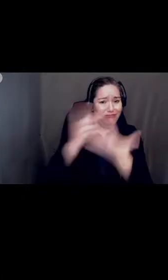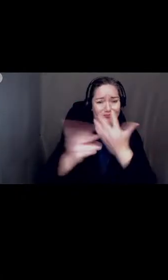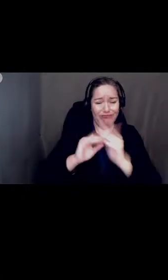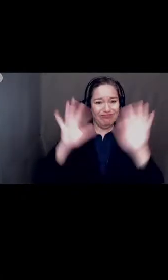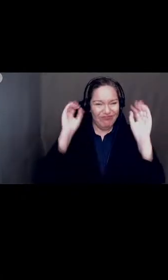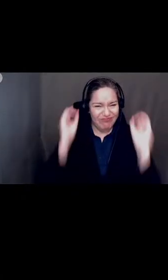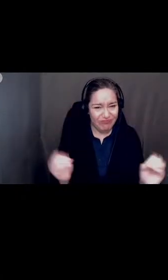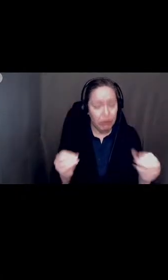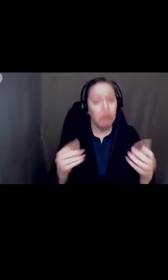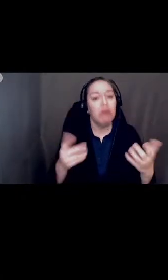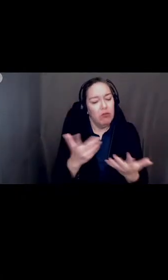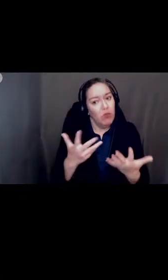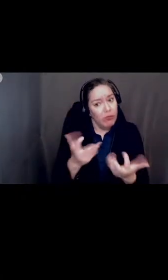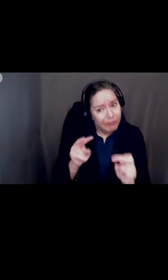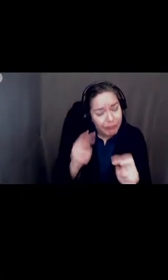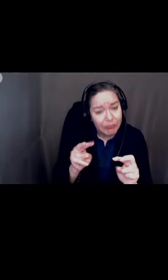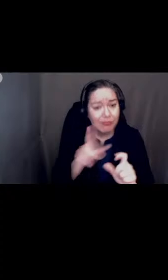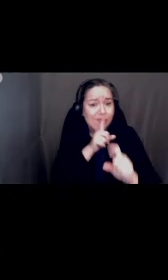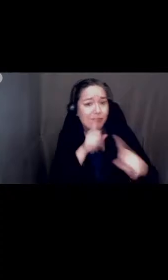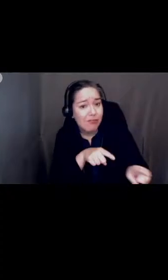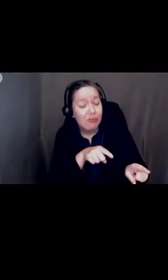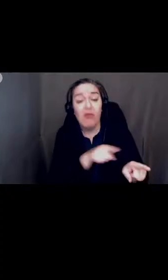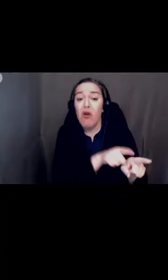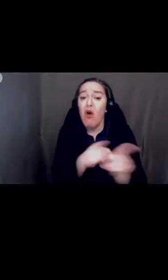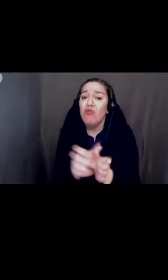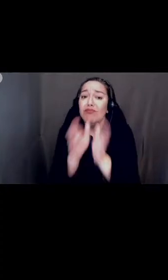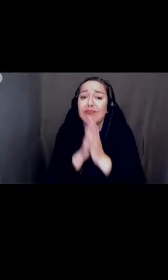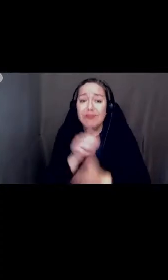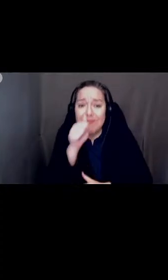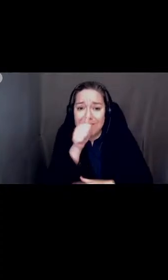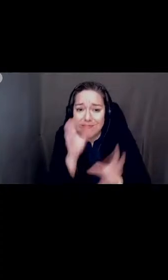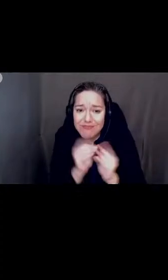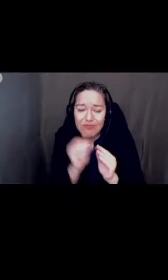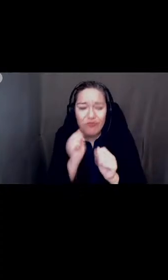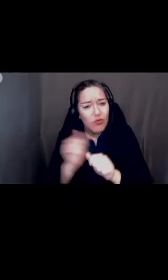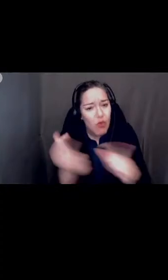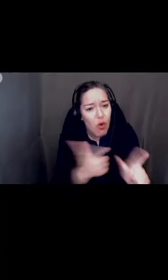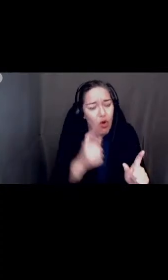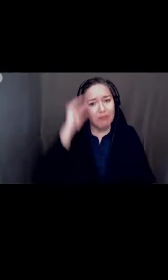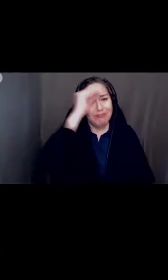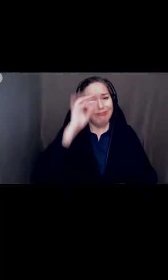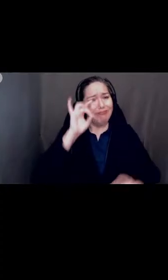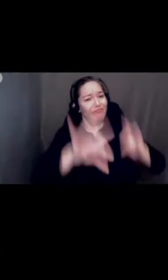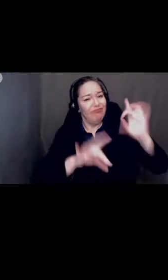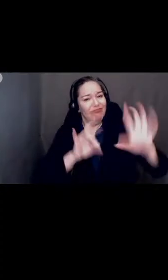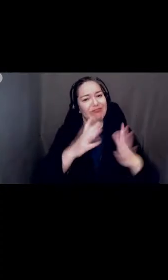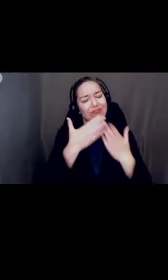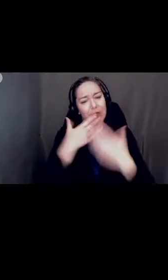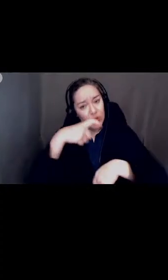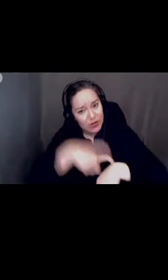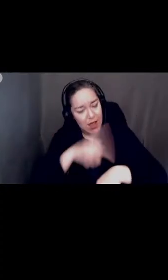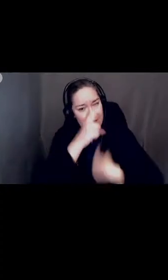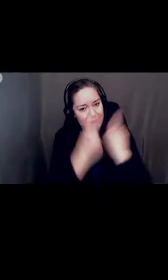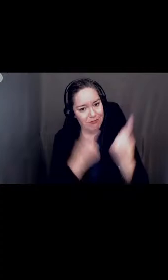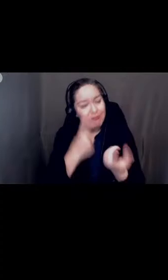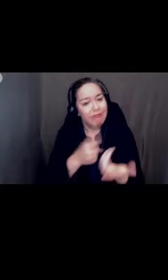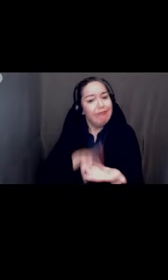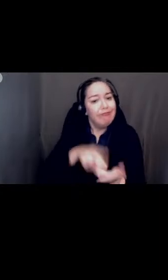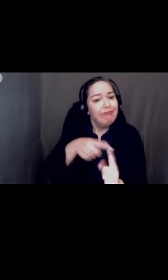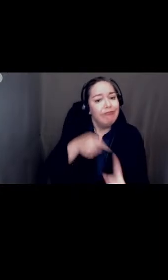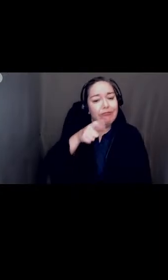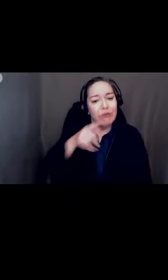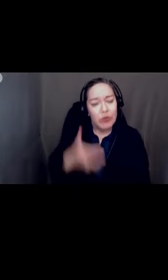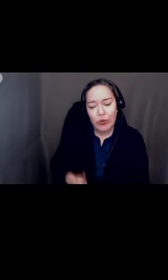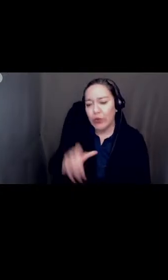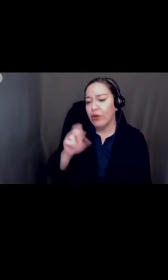private meeting has also been requested so that everyone has a voice that you for your time and consideration sincerely harry j tompkins